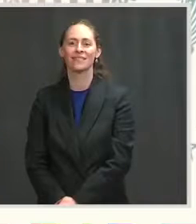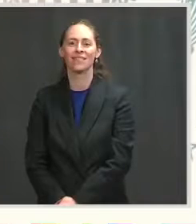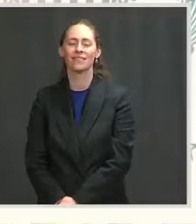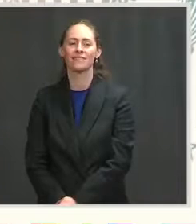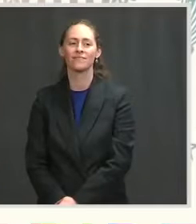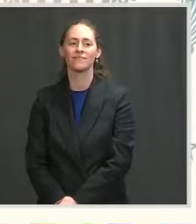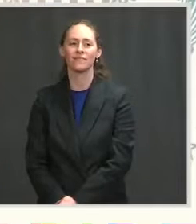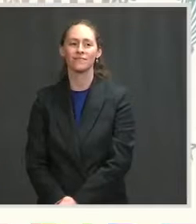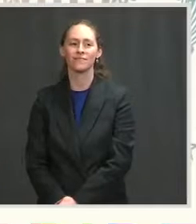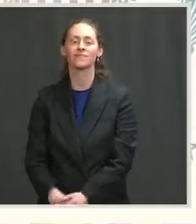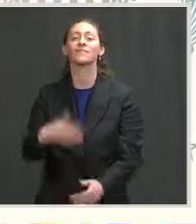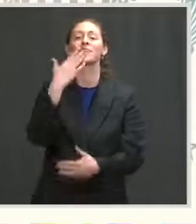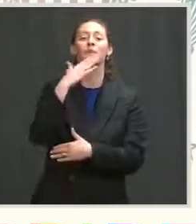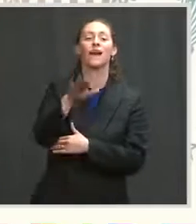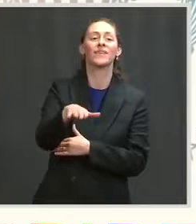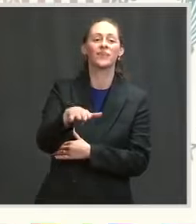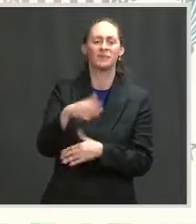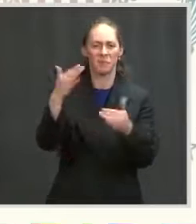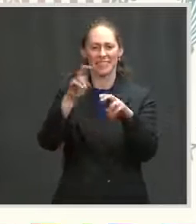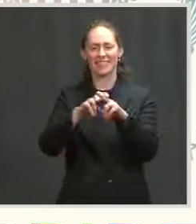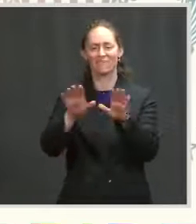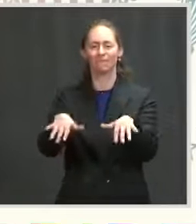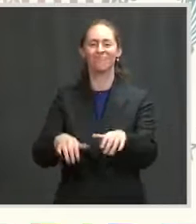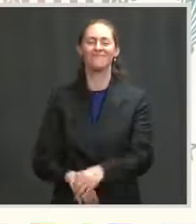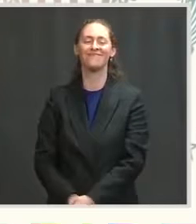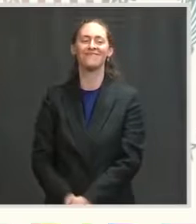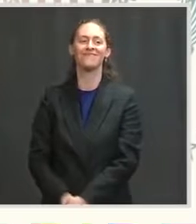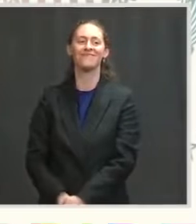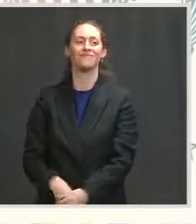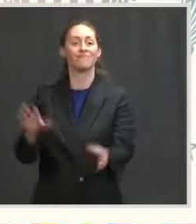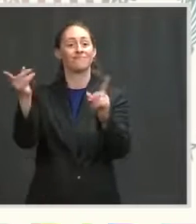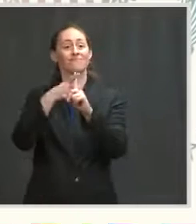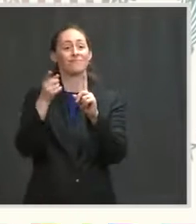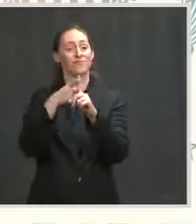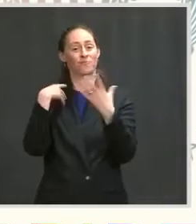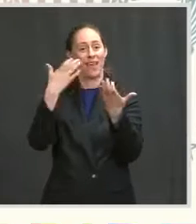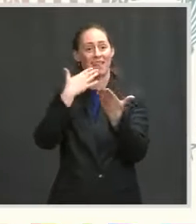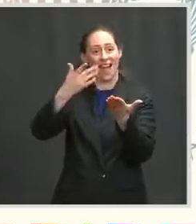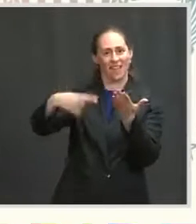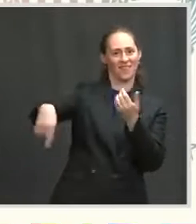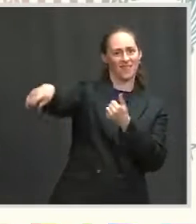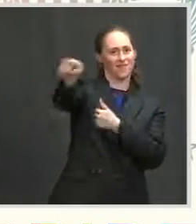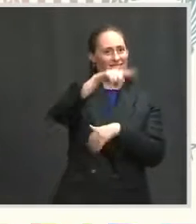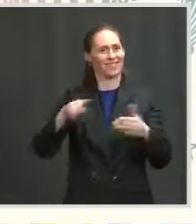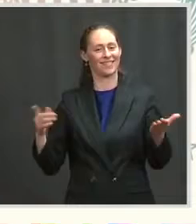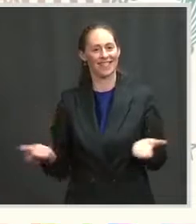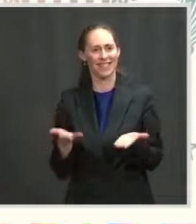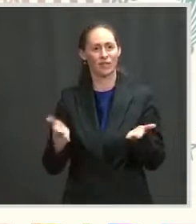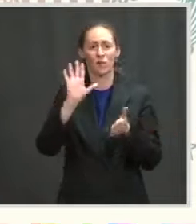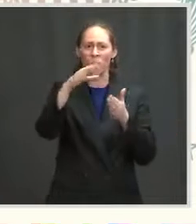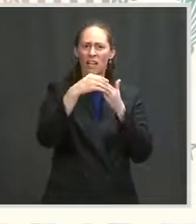Good afternoon, please be seated. First of all, thanks to everyone here for your leadership and your